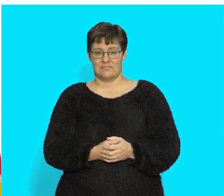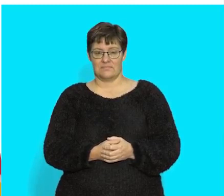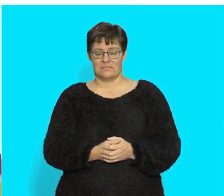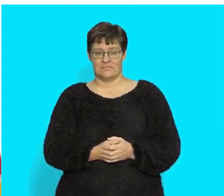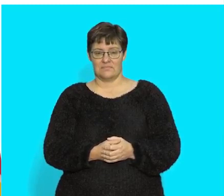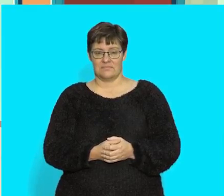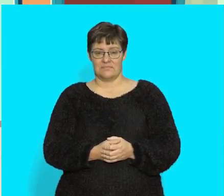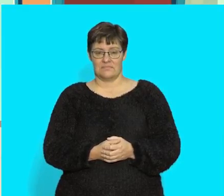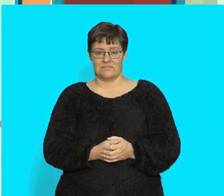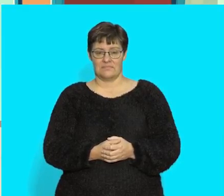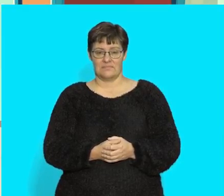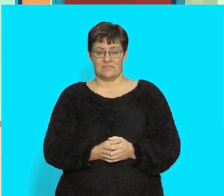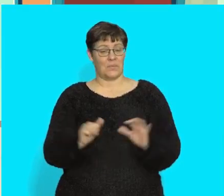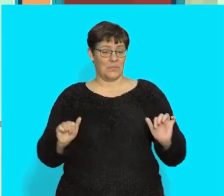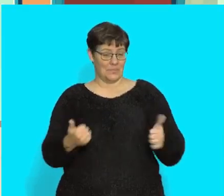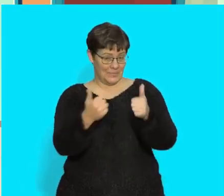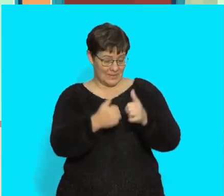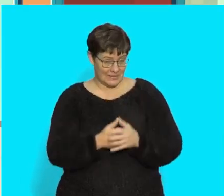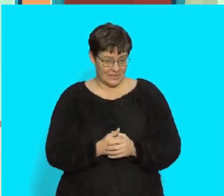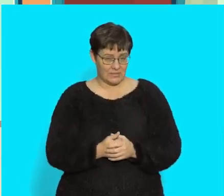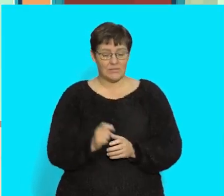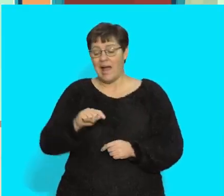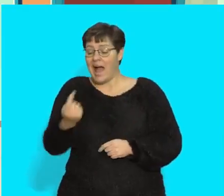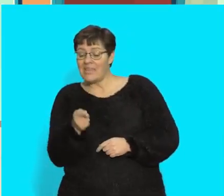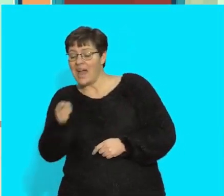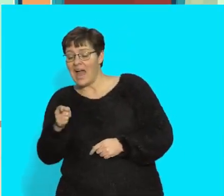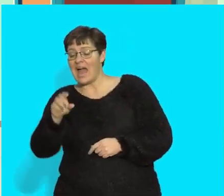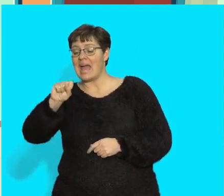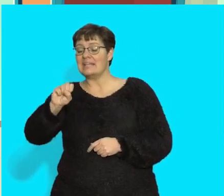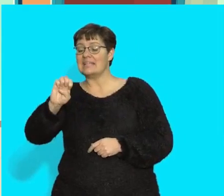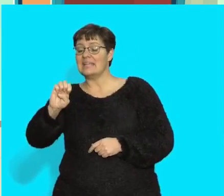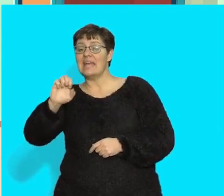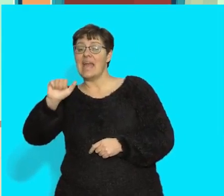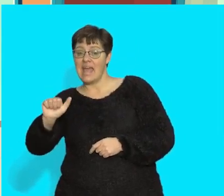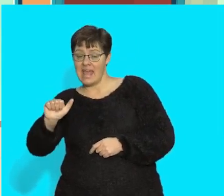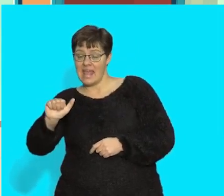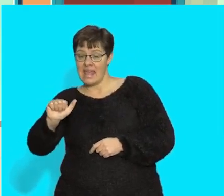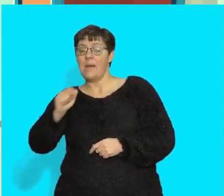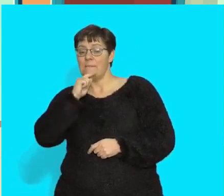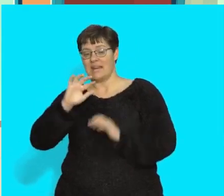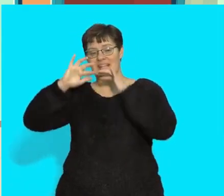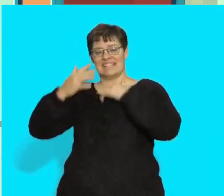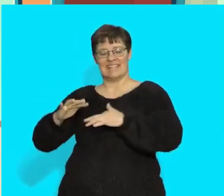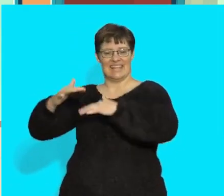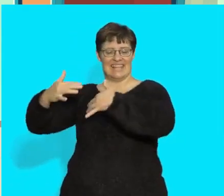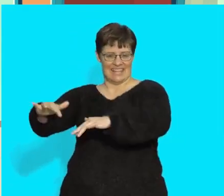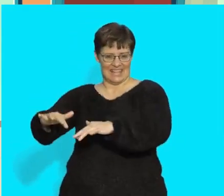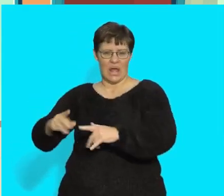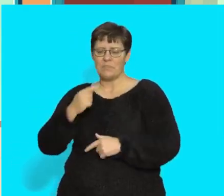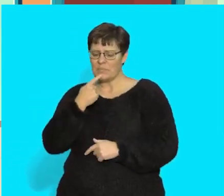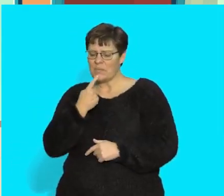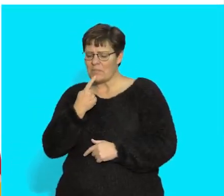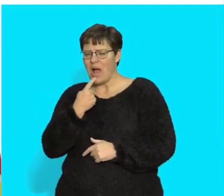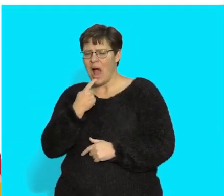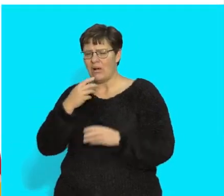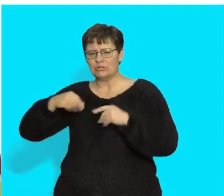Good! The other C is spelled E-A. This C is salty and we swim in it. I